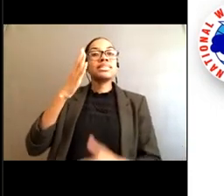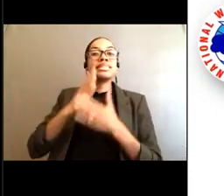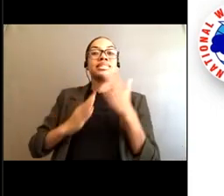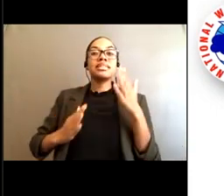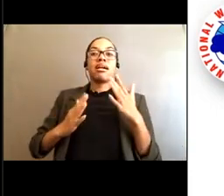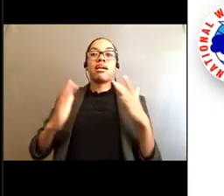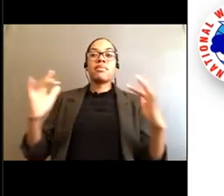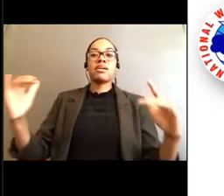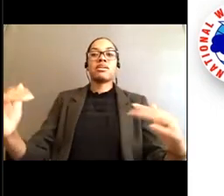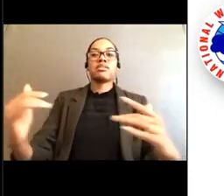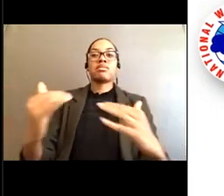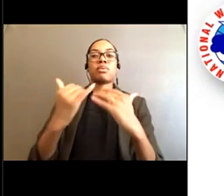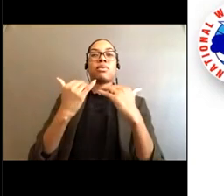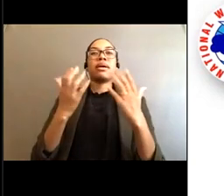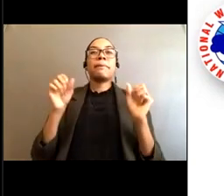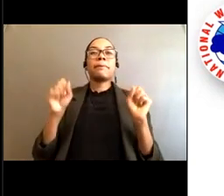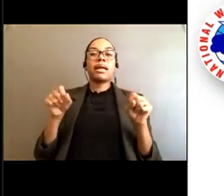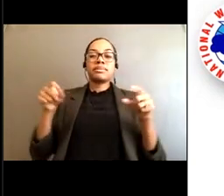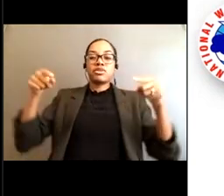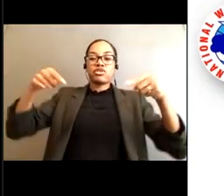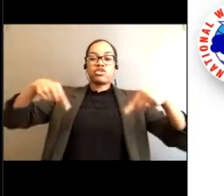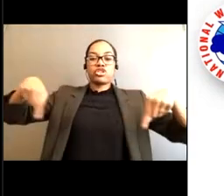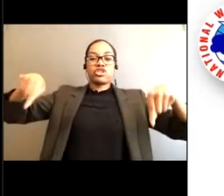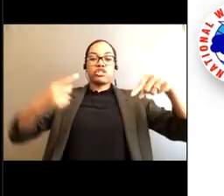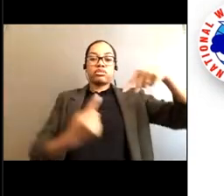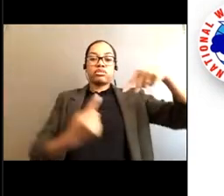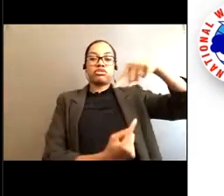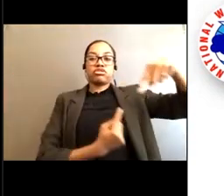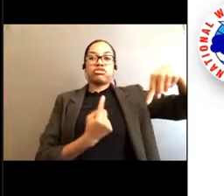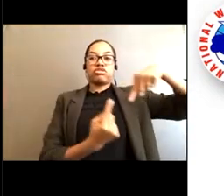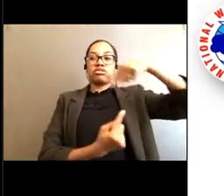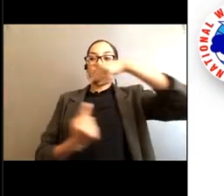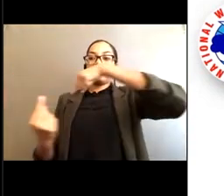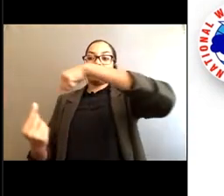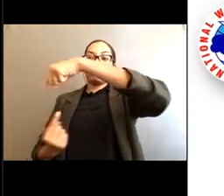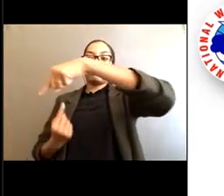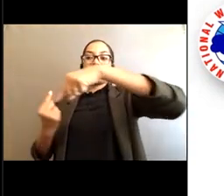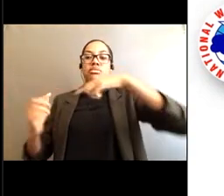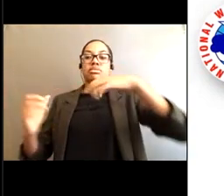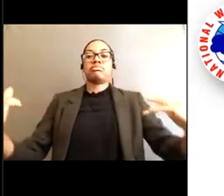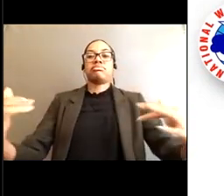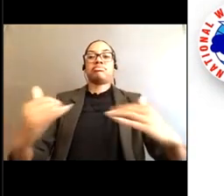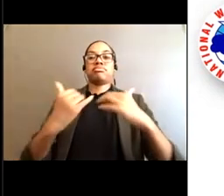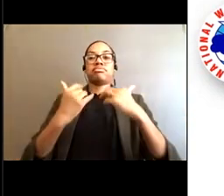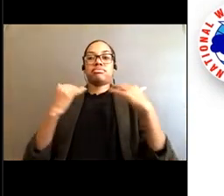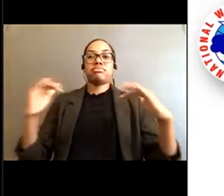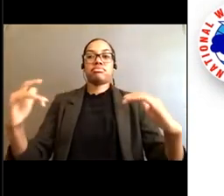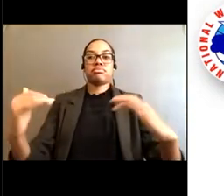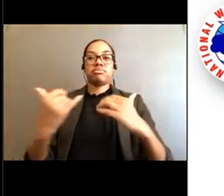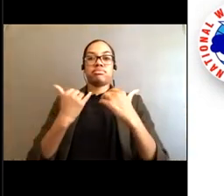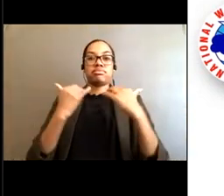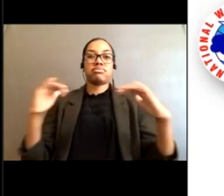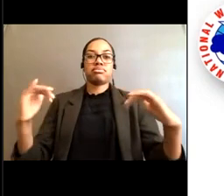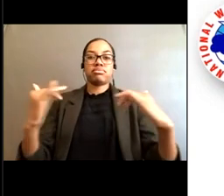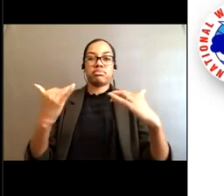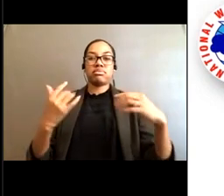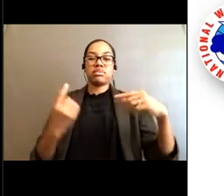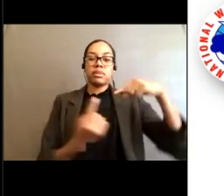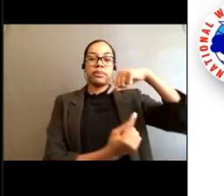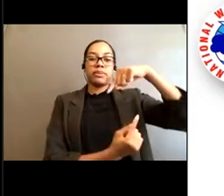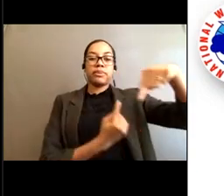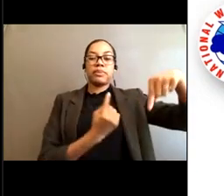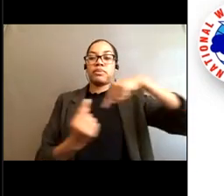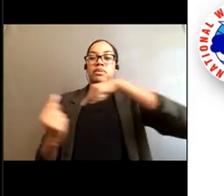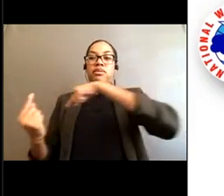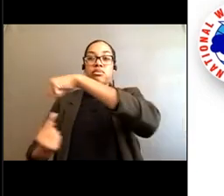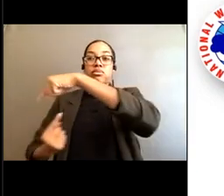a circulation intact, but the same studies also show that rip currents can eject a certain percentage of rip currents eject